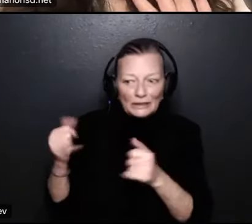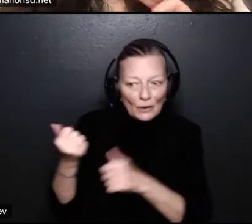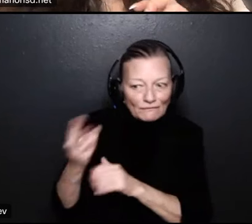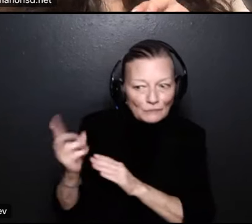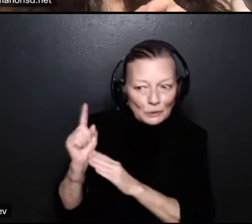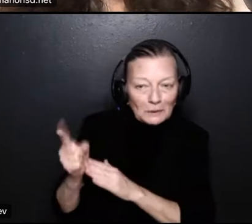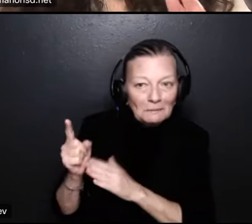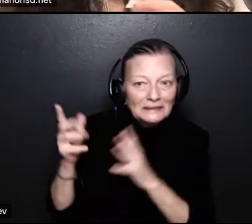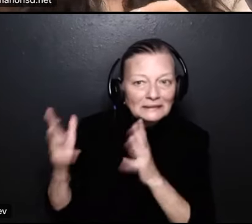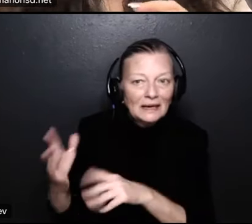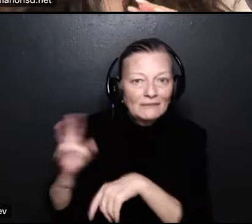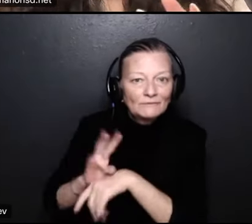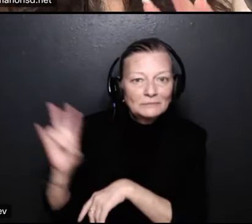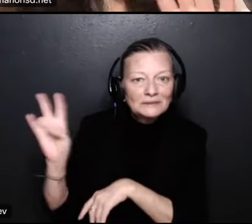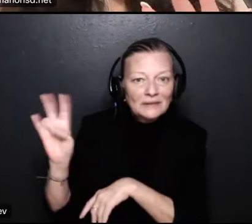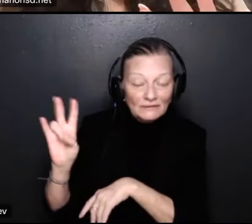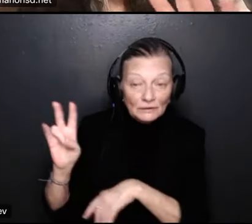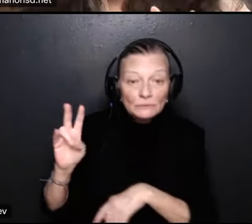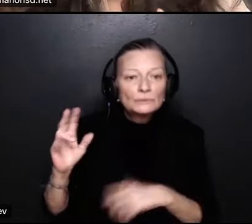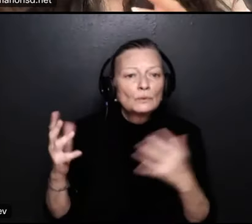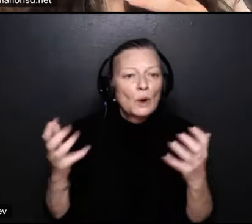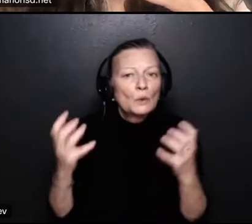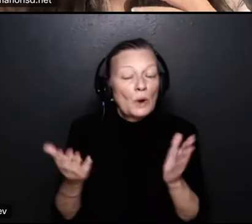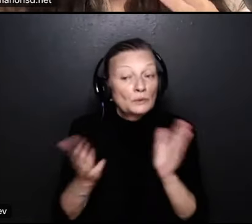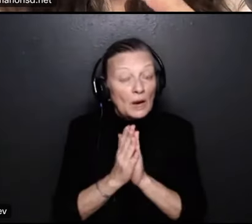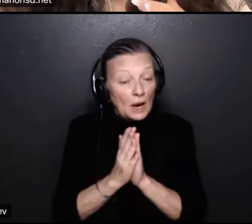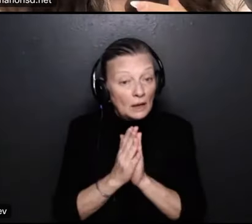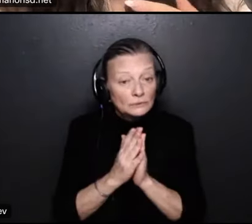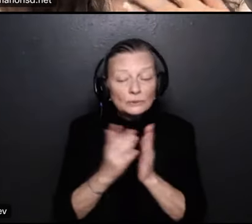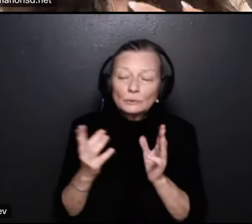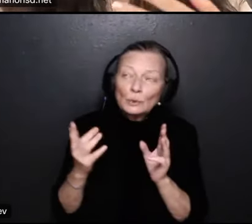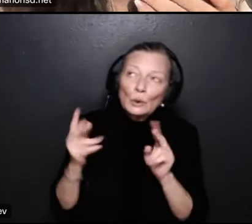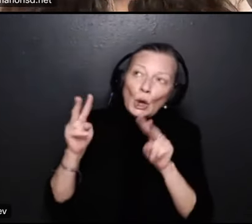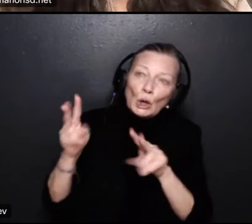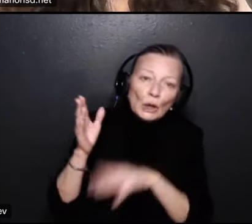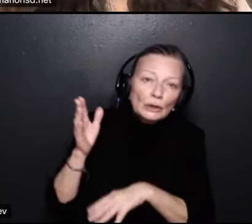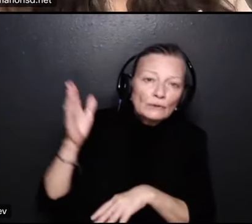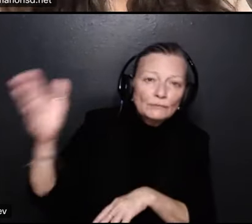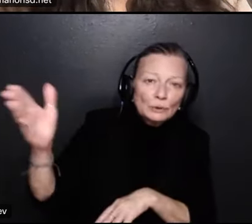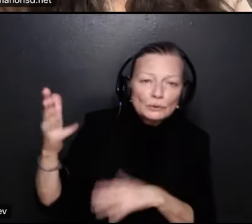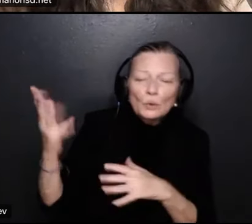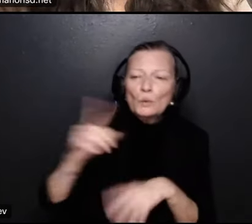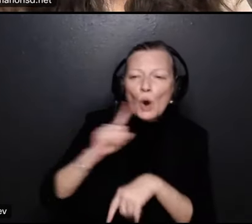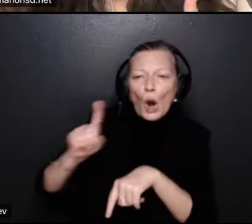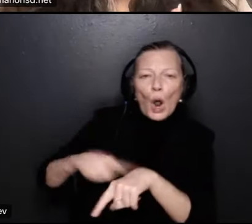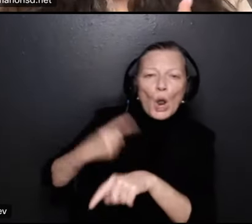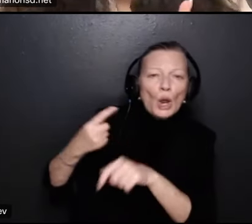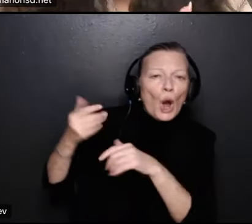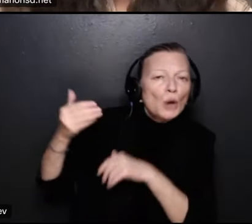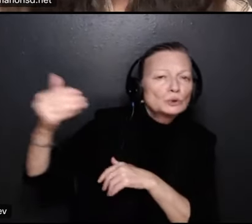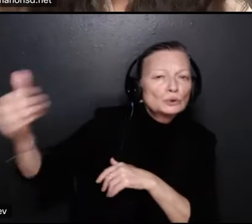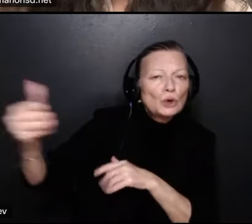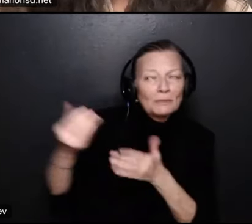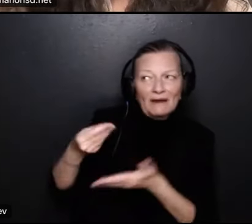away um from 7 pm and so just want to ask um looking ahead what are the long-term financial challenges that maynor